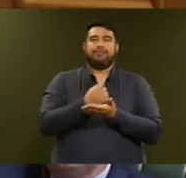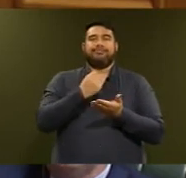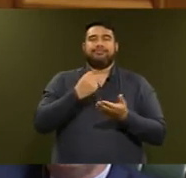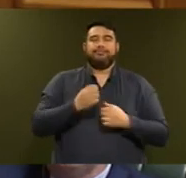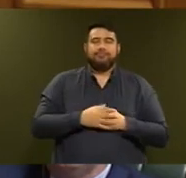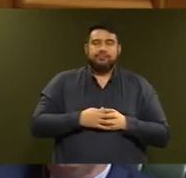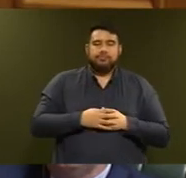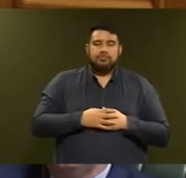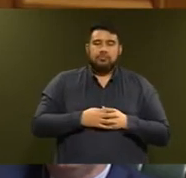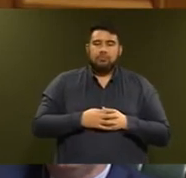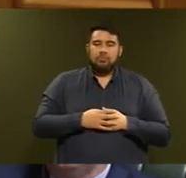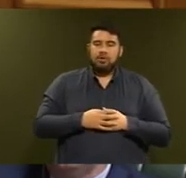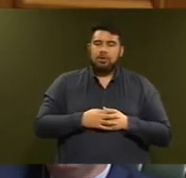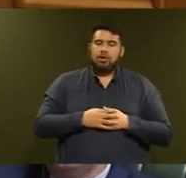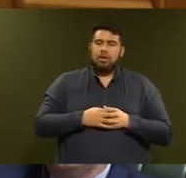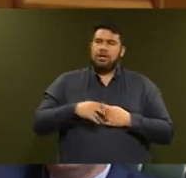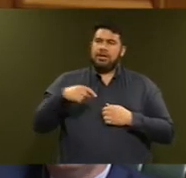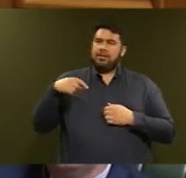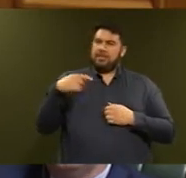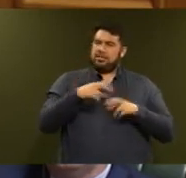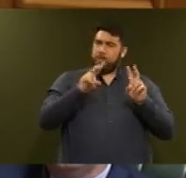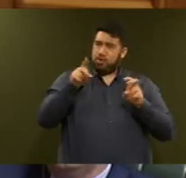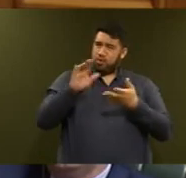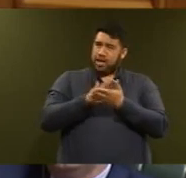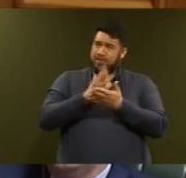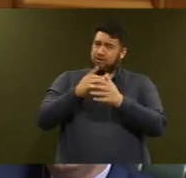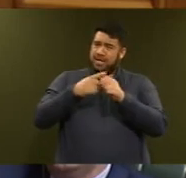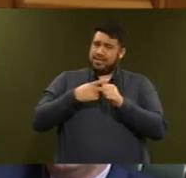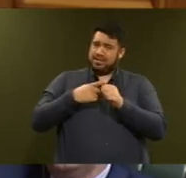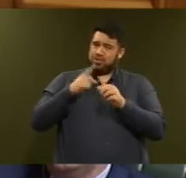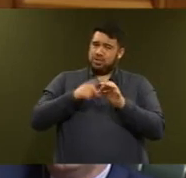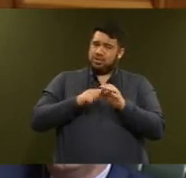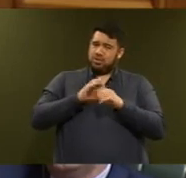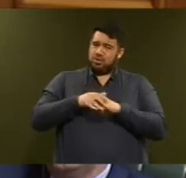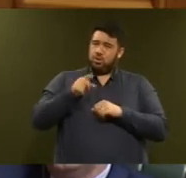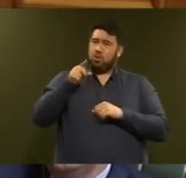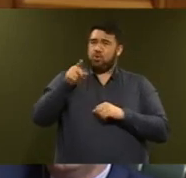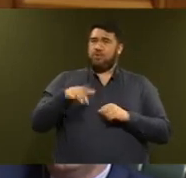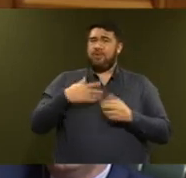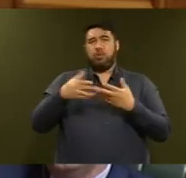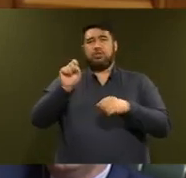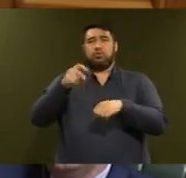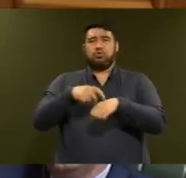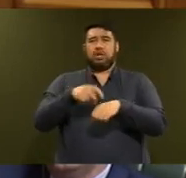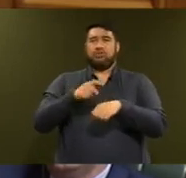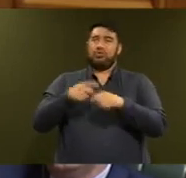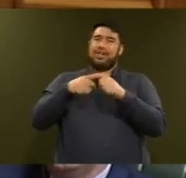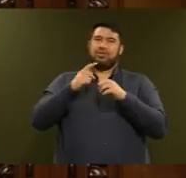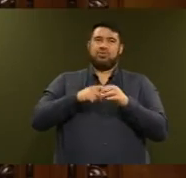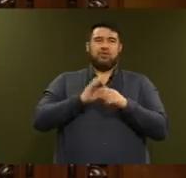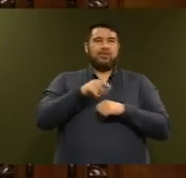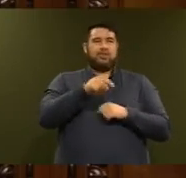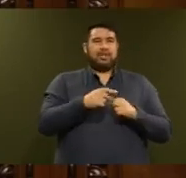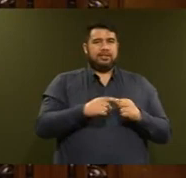Is he happy to answer questions on this topic or is it a waste of his precious time to deal with such paltry and trivial matters? Order,